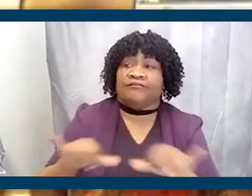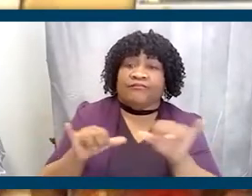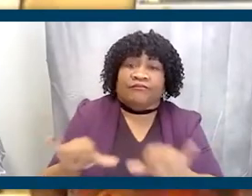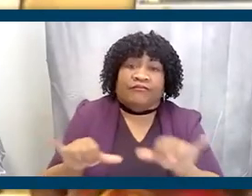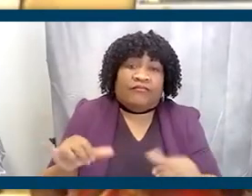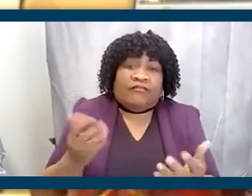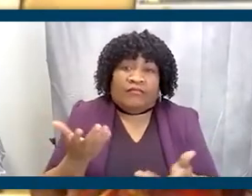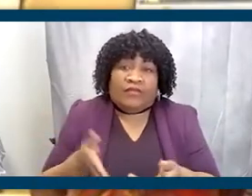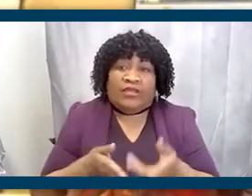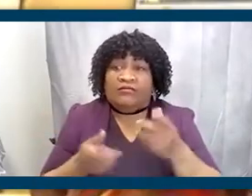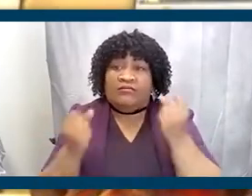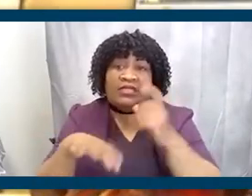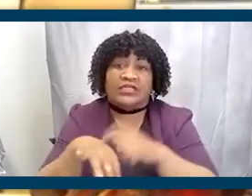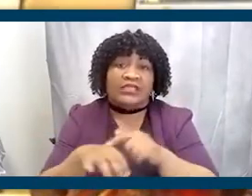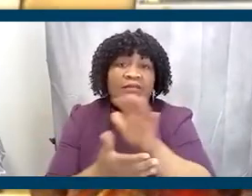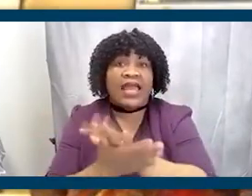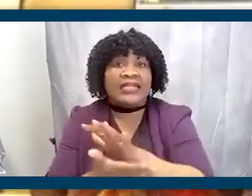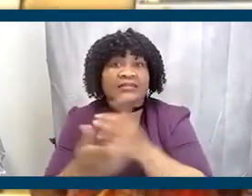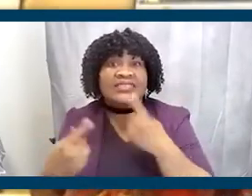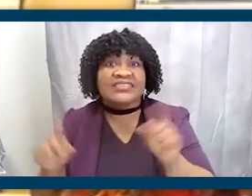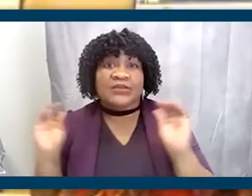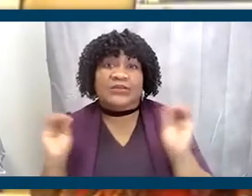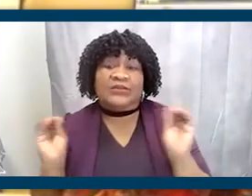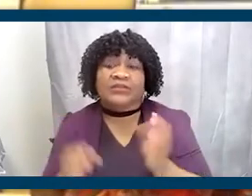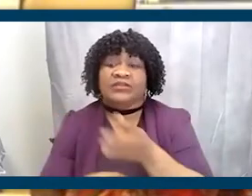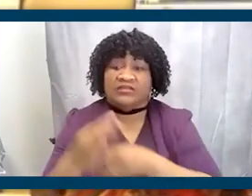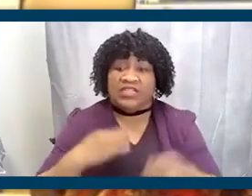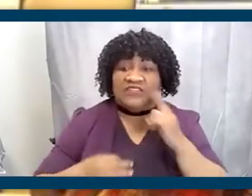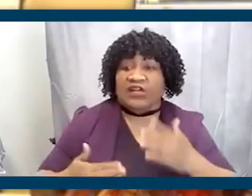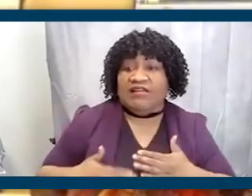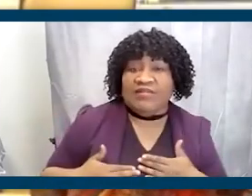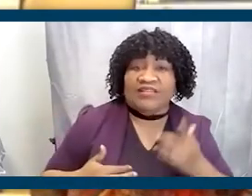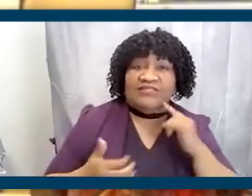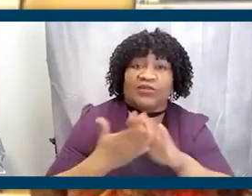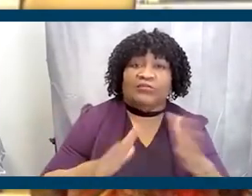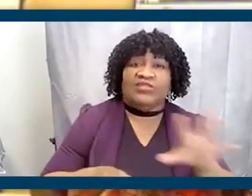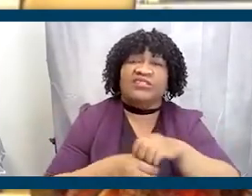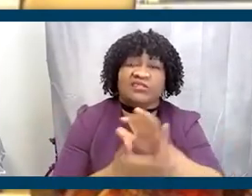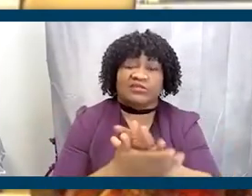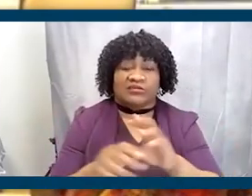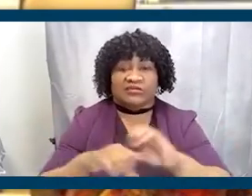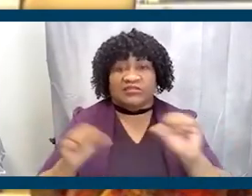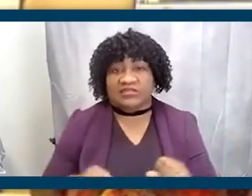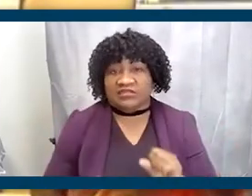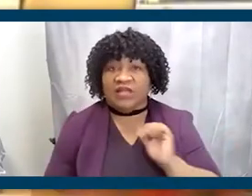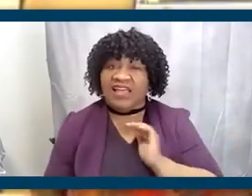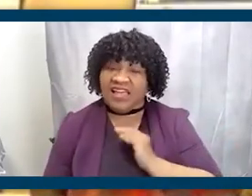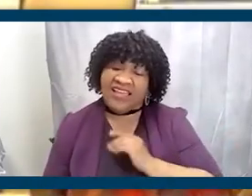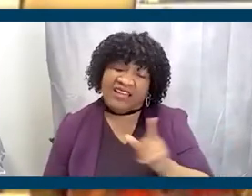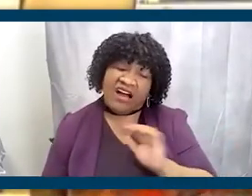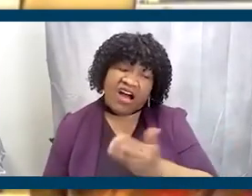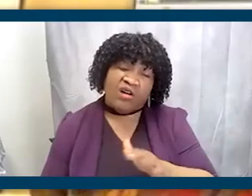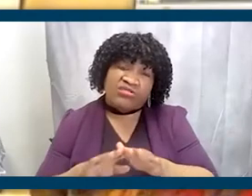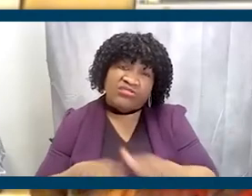they substituted oftentimes academic success for happiness, for peace, for those kinds of things at the expense of our children. So